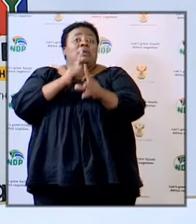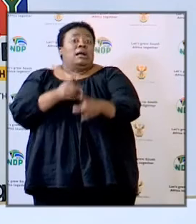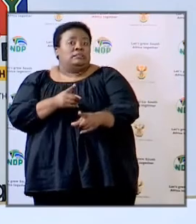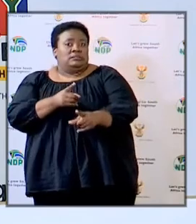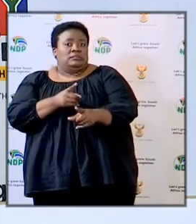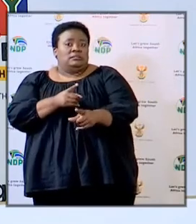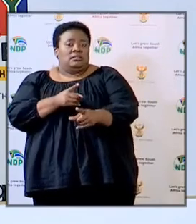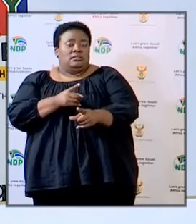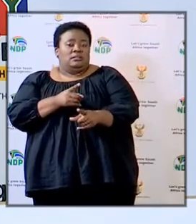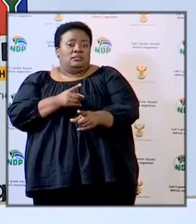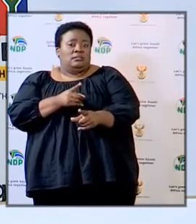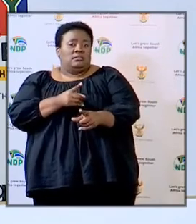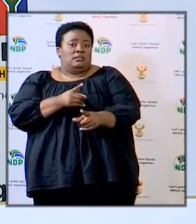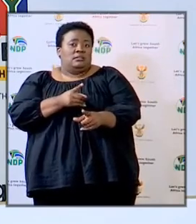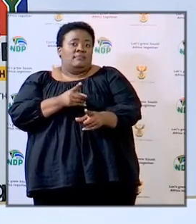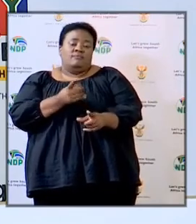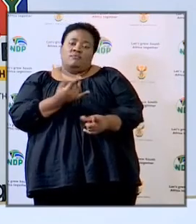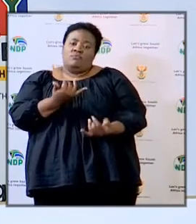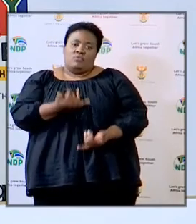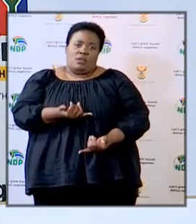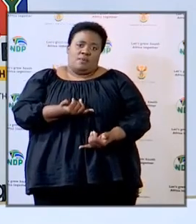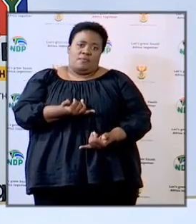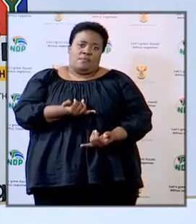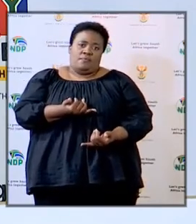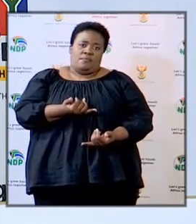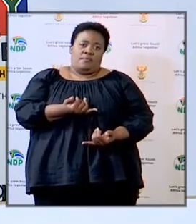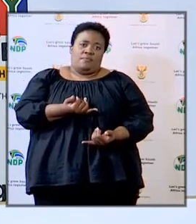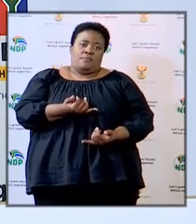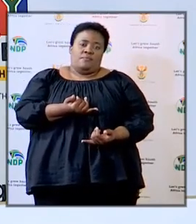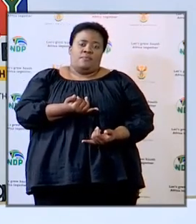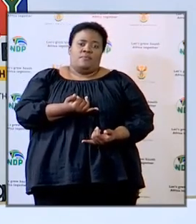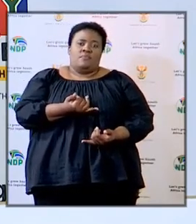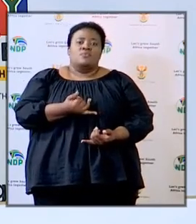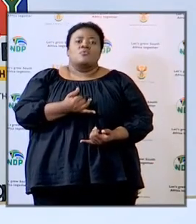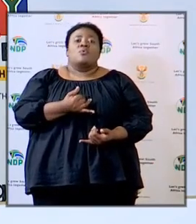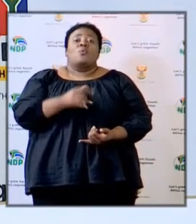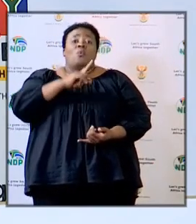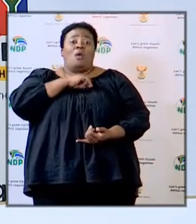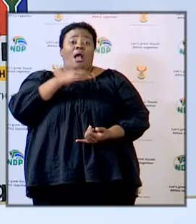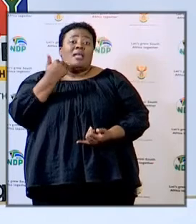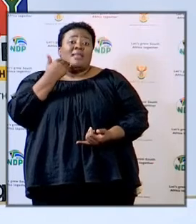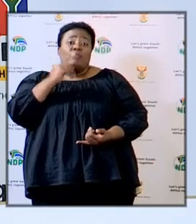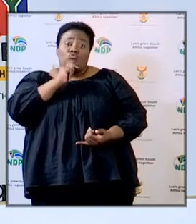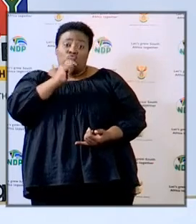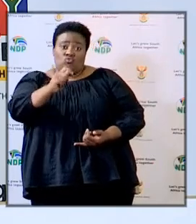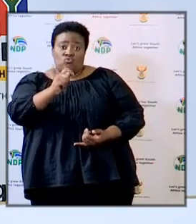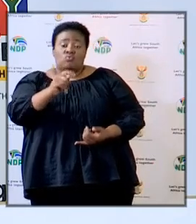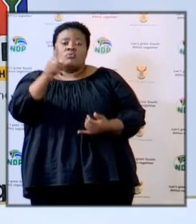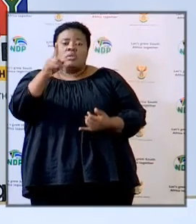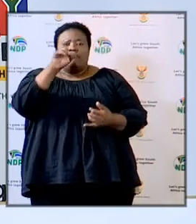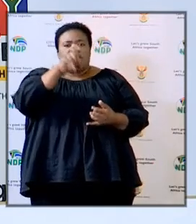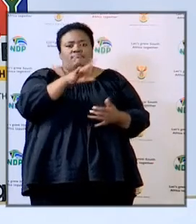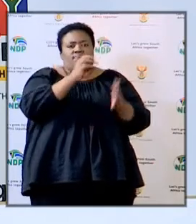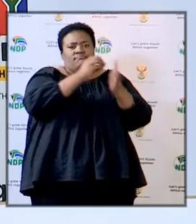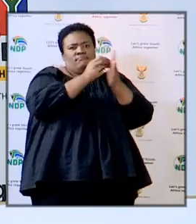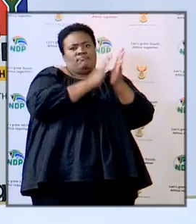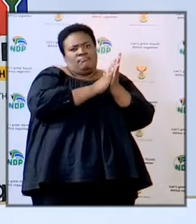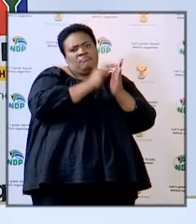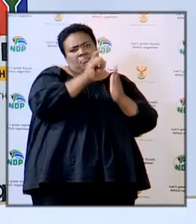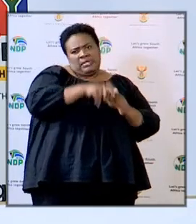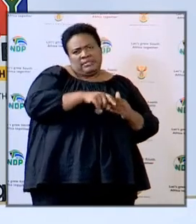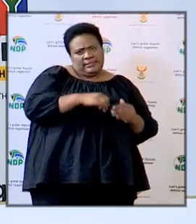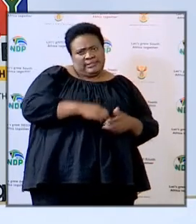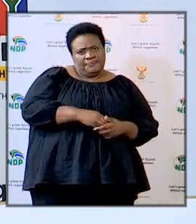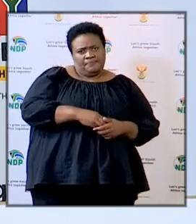willing and ready to consider that so that we put it in the system as well the